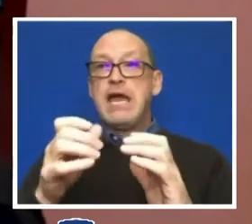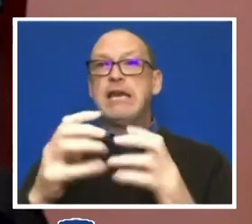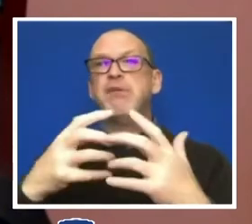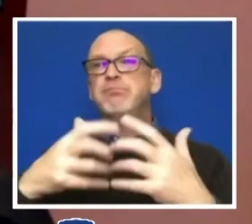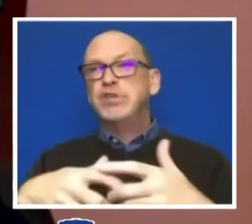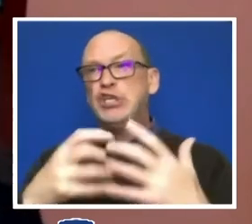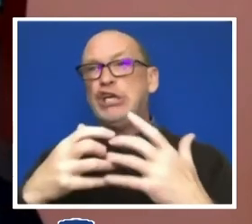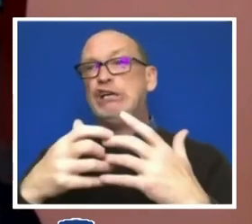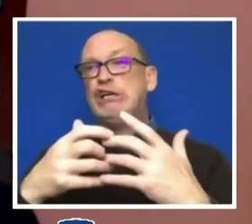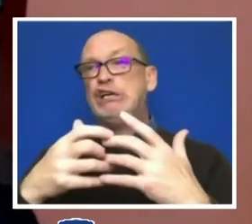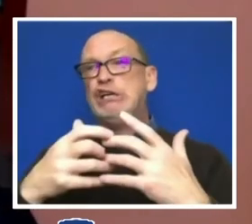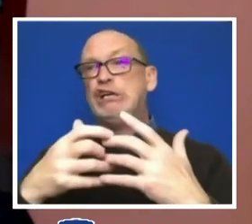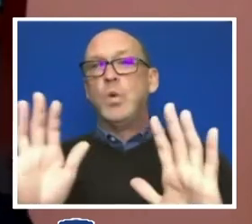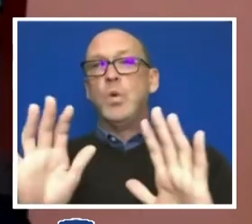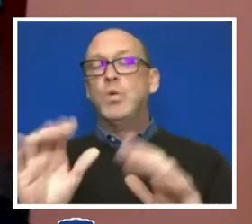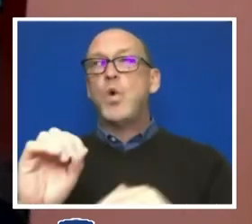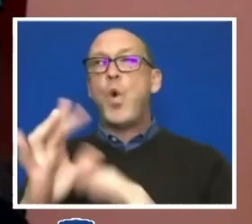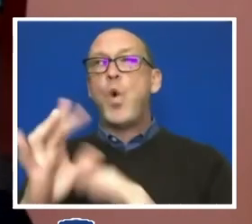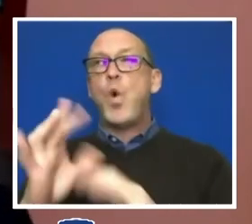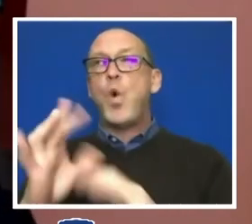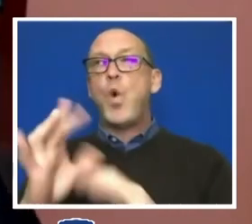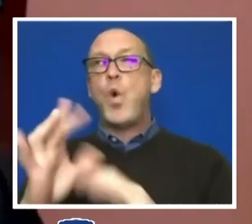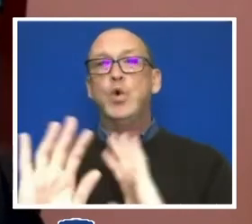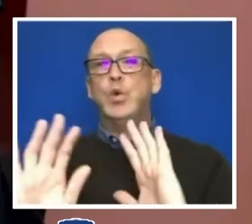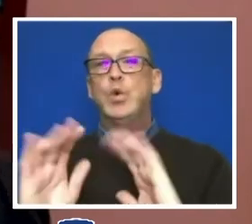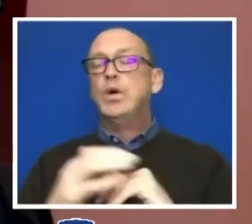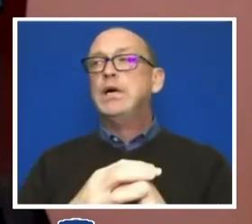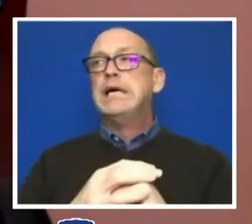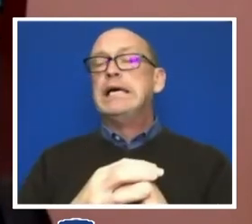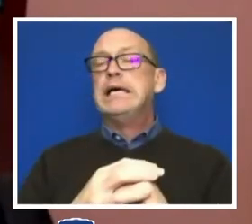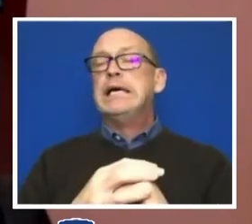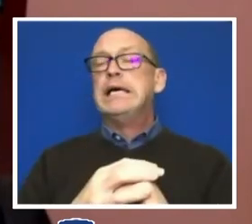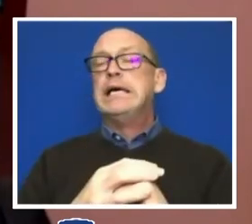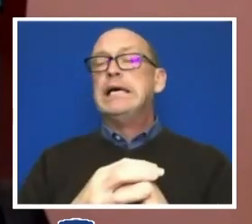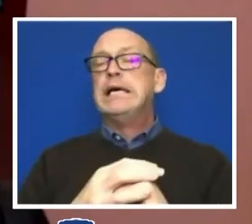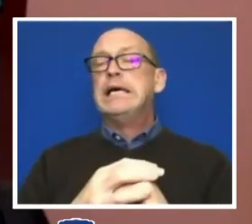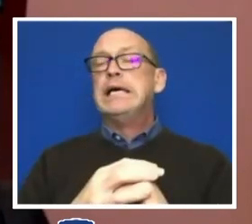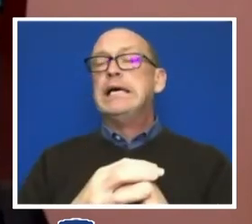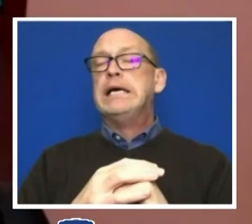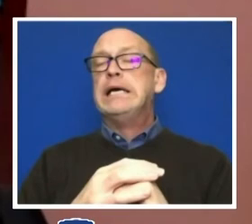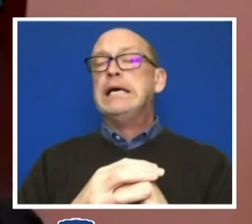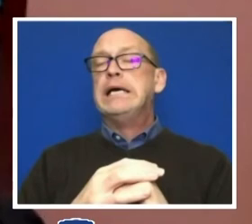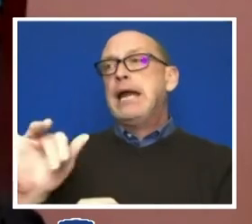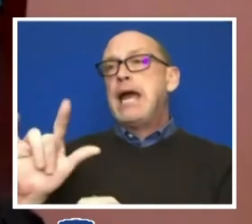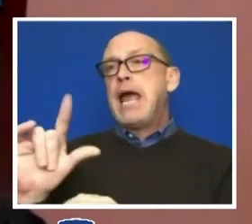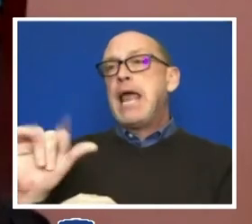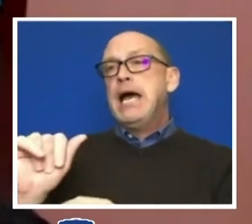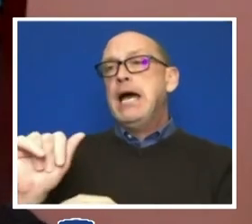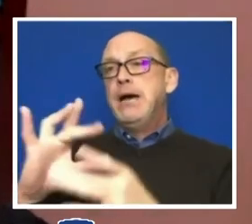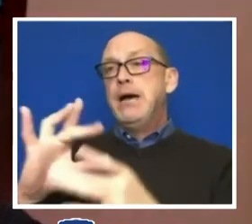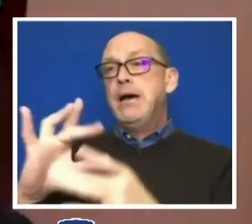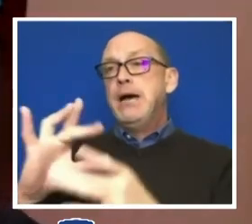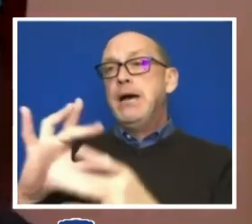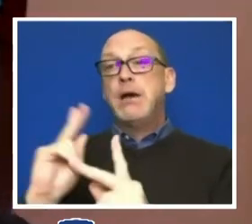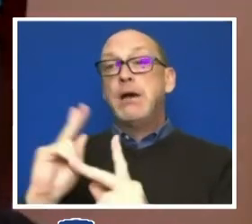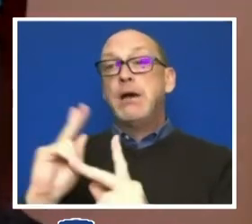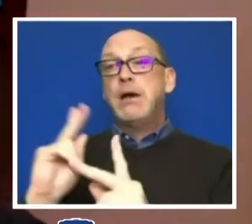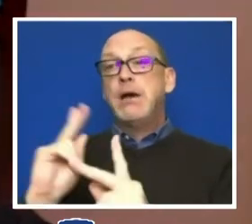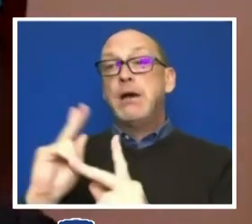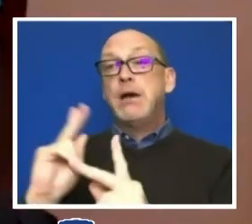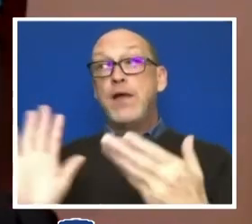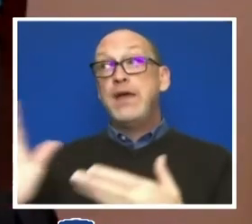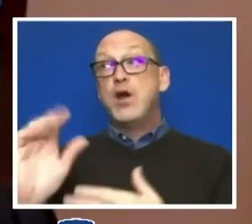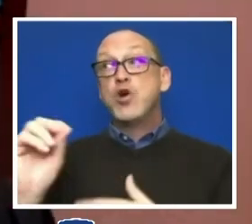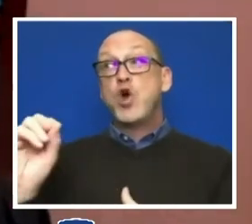technical in nature. As Nyla mentioned, know, people brought their own lived